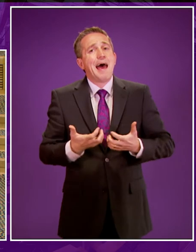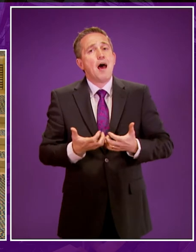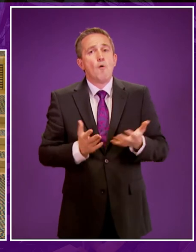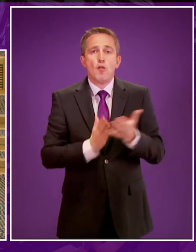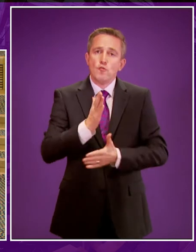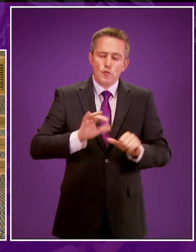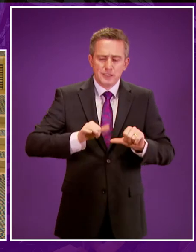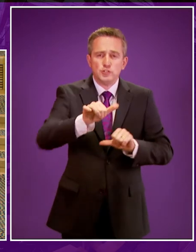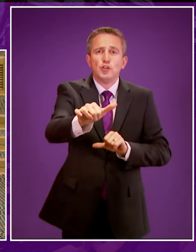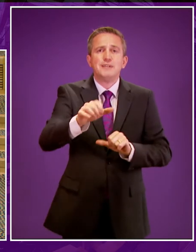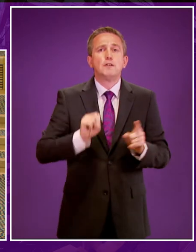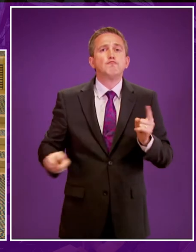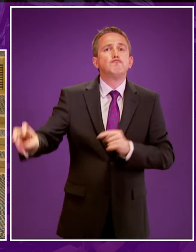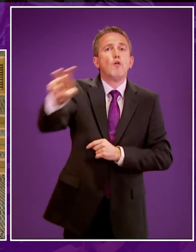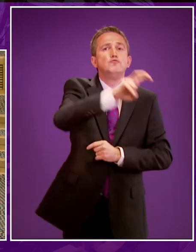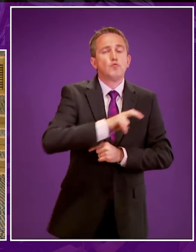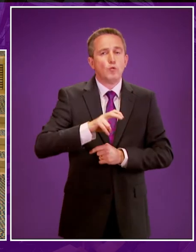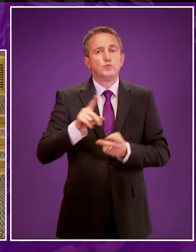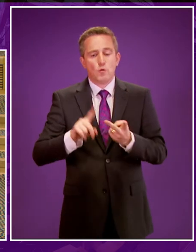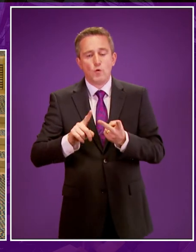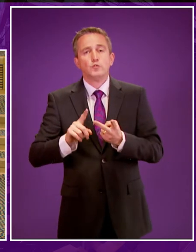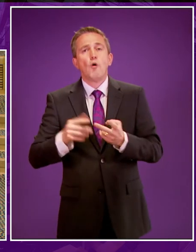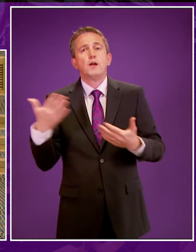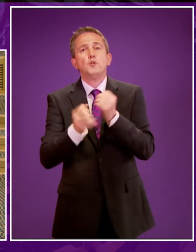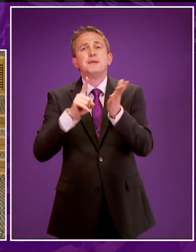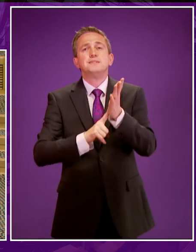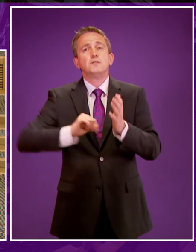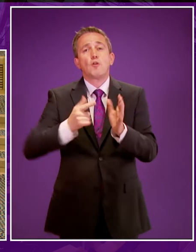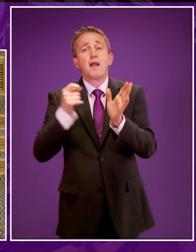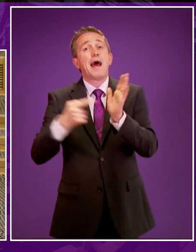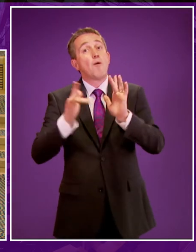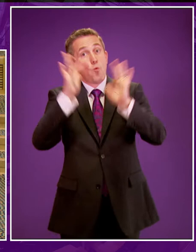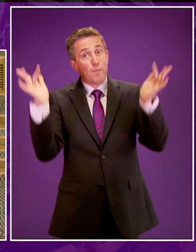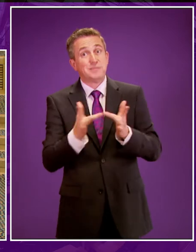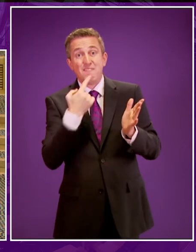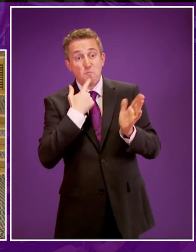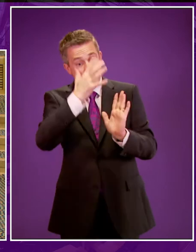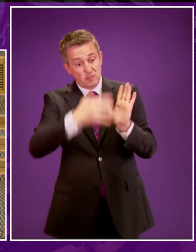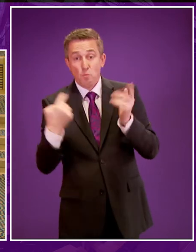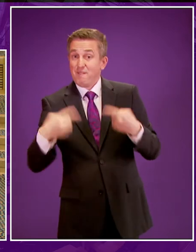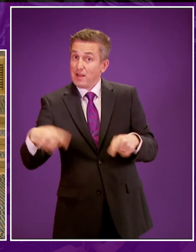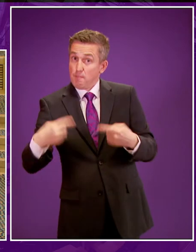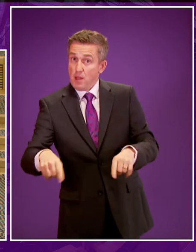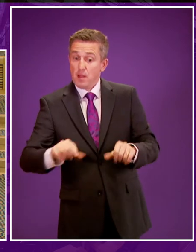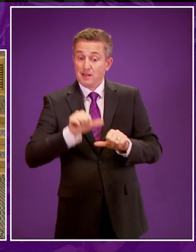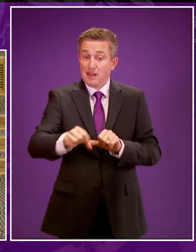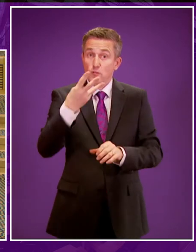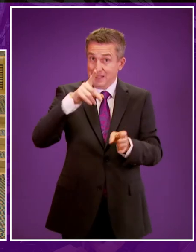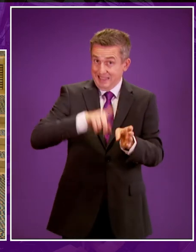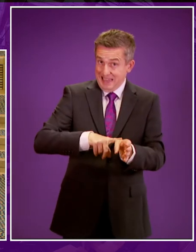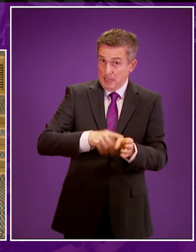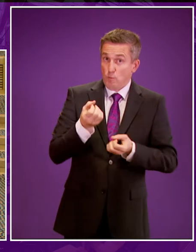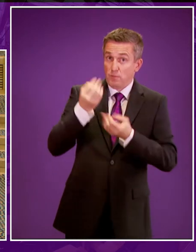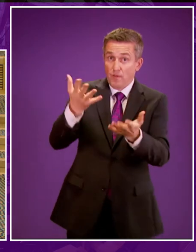guidance which will be uploaded on our new BSL Scotland Act website. And over the next three years, we will offer public bodies